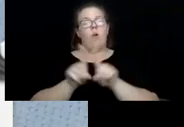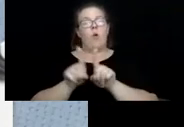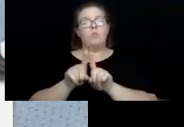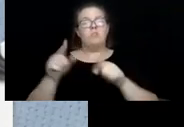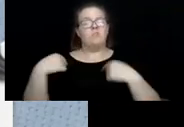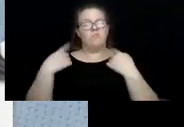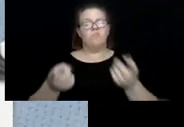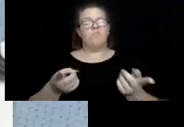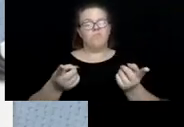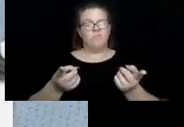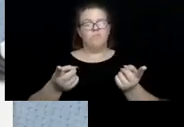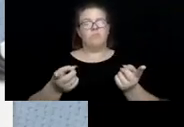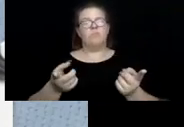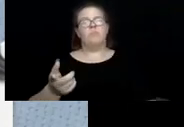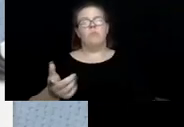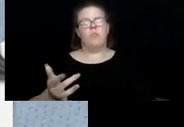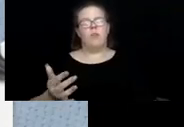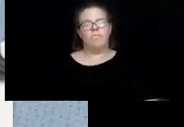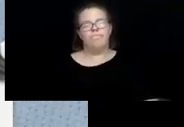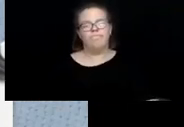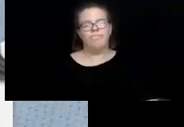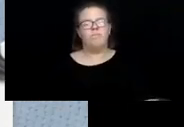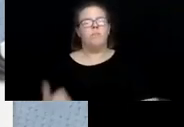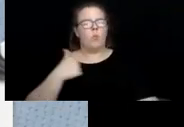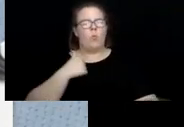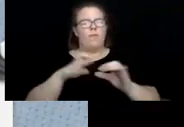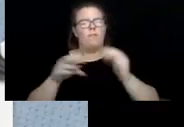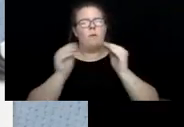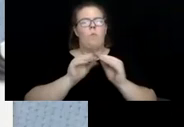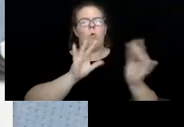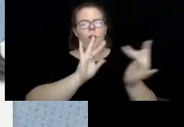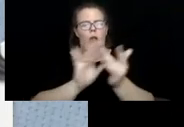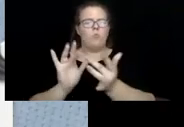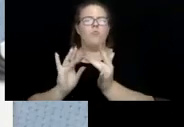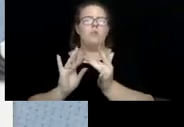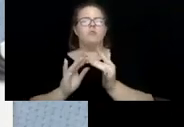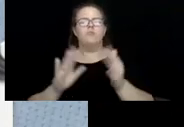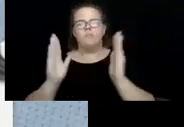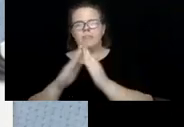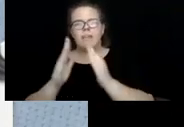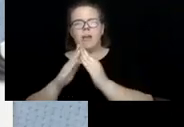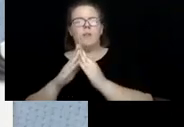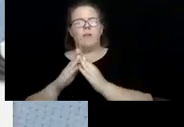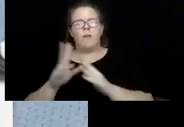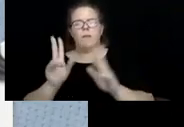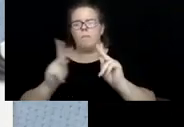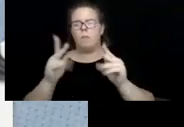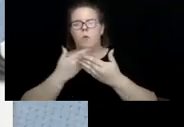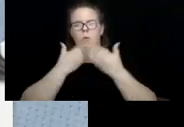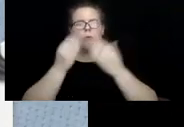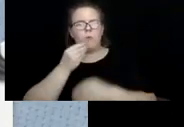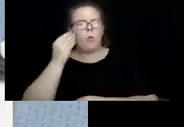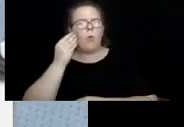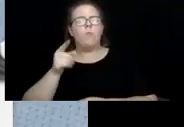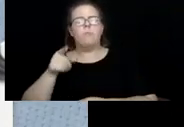we've been doing outreach and to the downtown, to people downtown who are homeless and vulnerable and